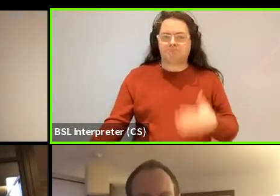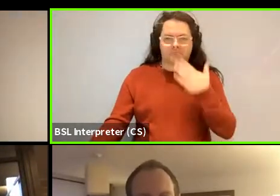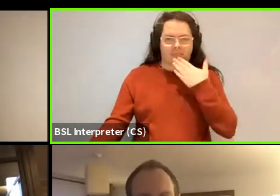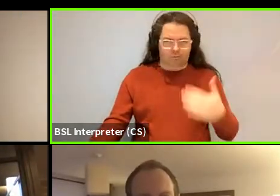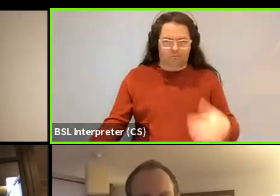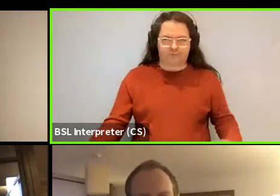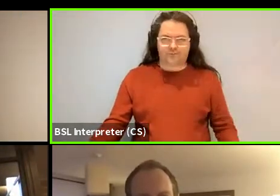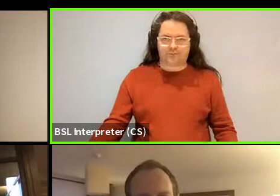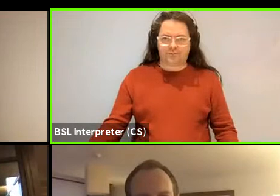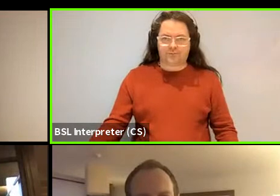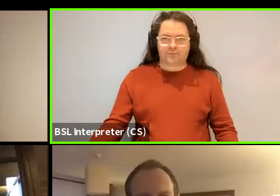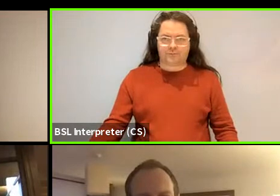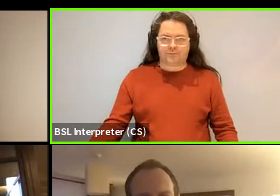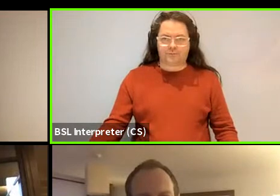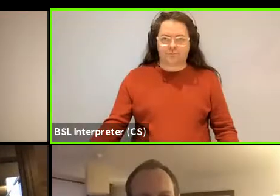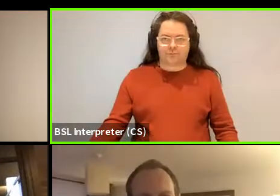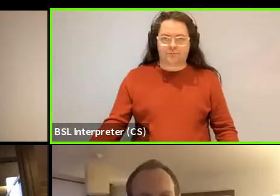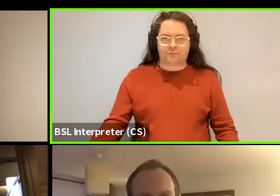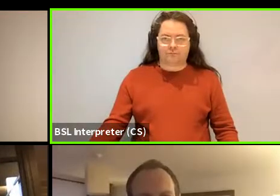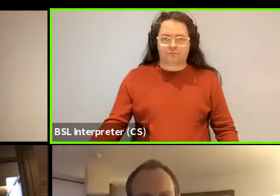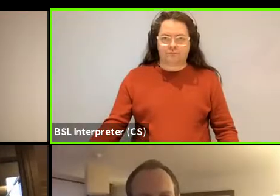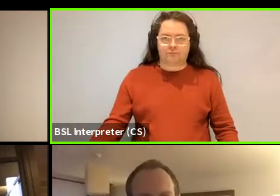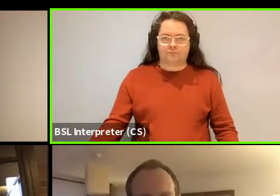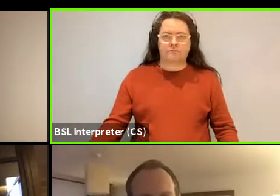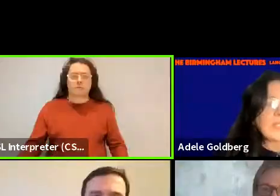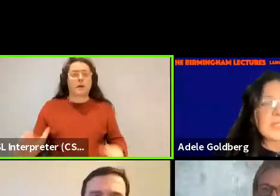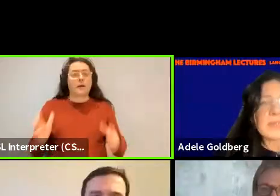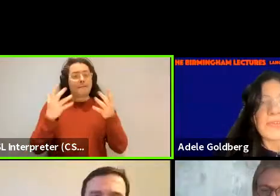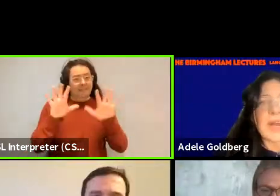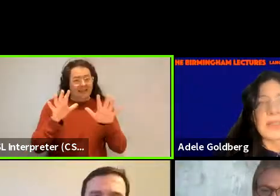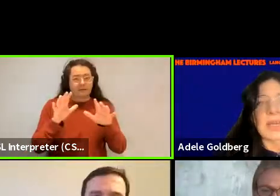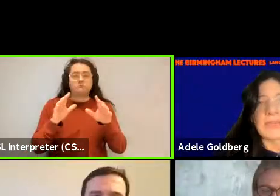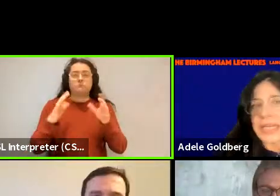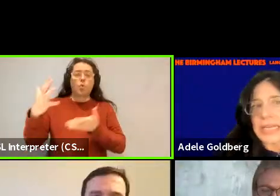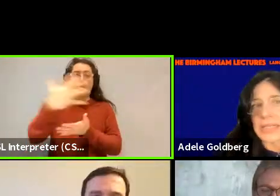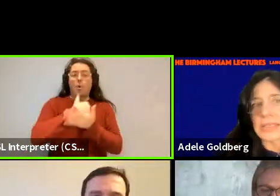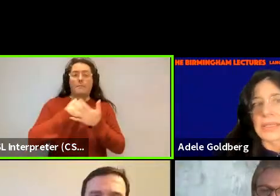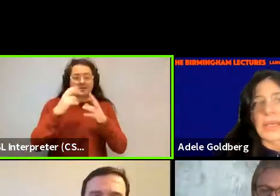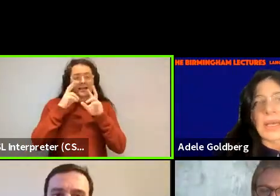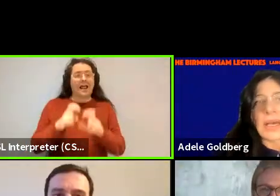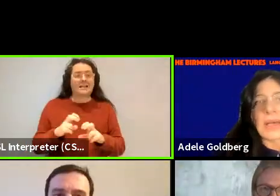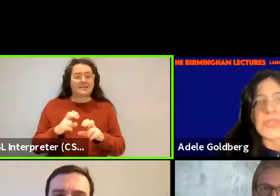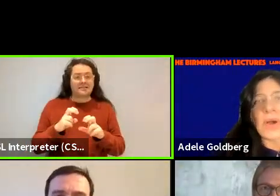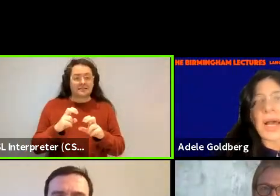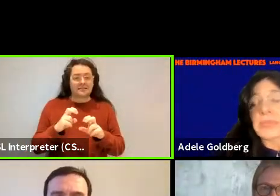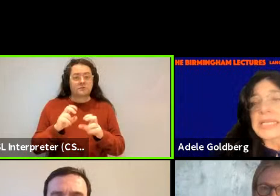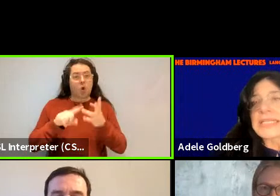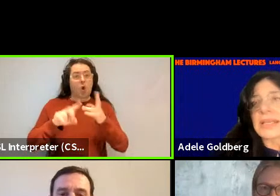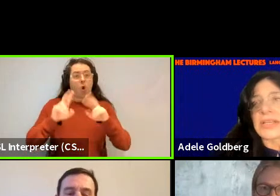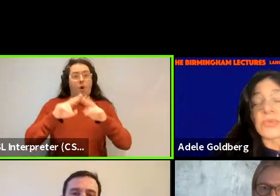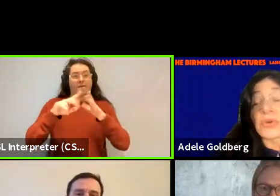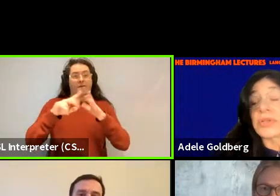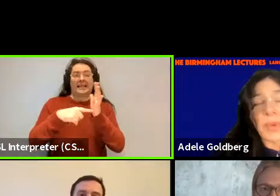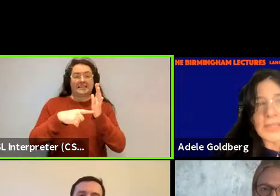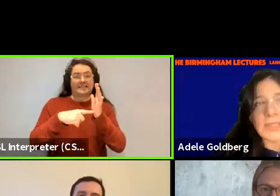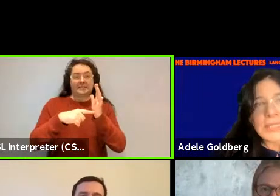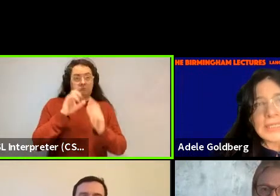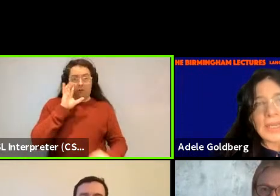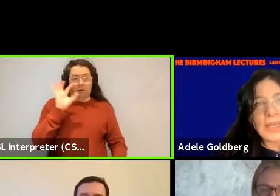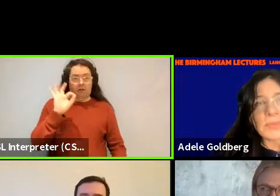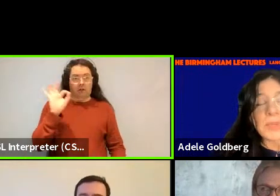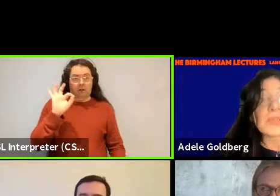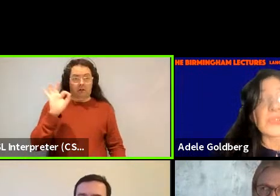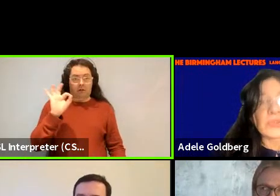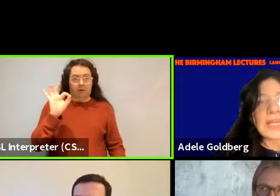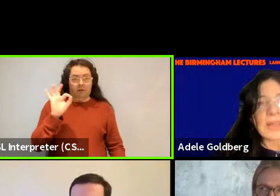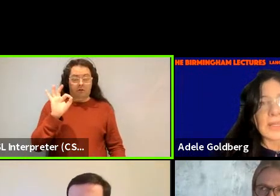we actually did, um, a large scale corpus analysis and we didn't find of it. Um, so I'm not saying that you couldn't possibly